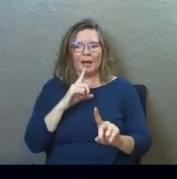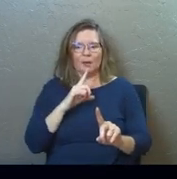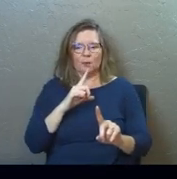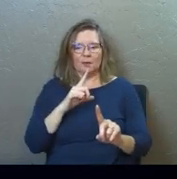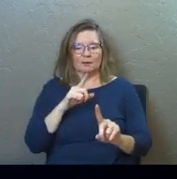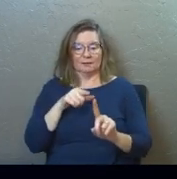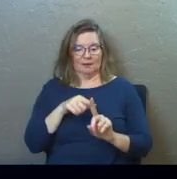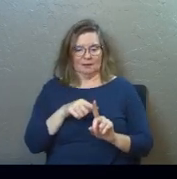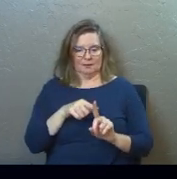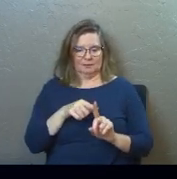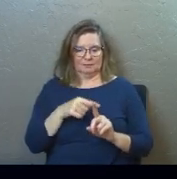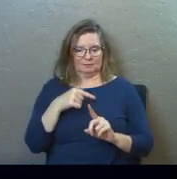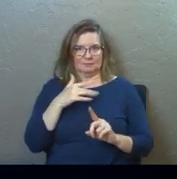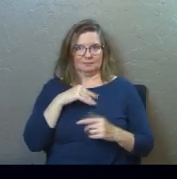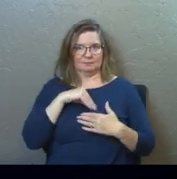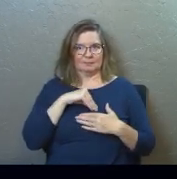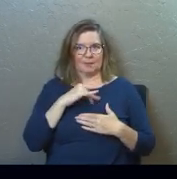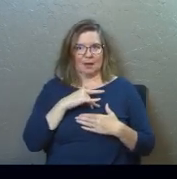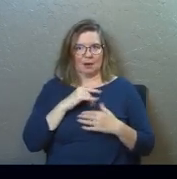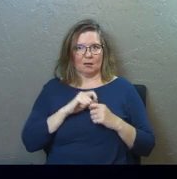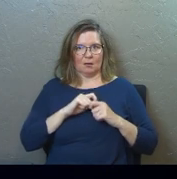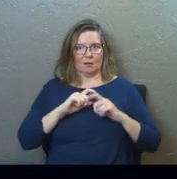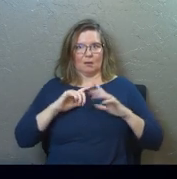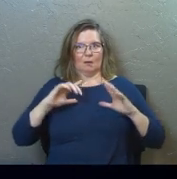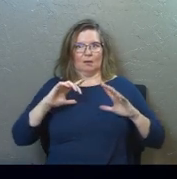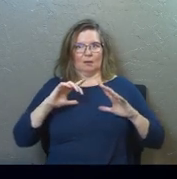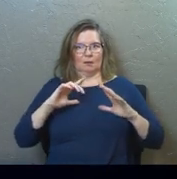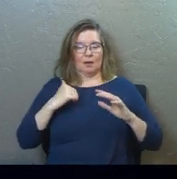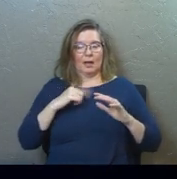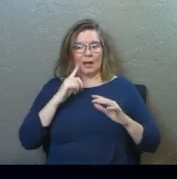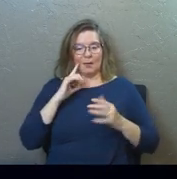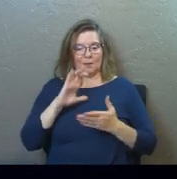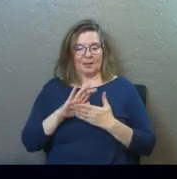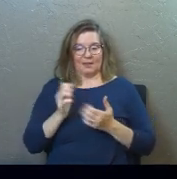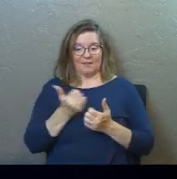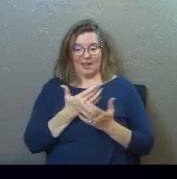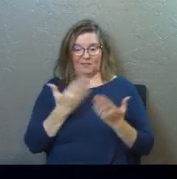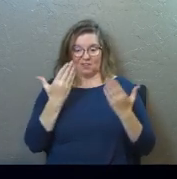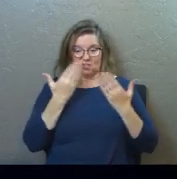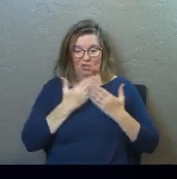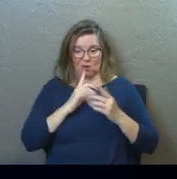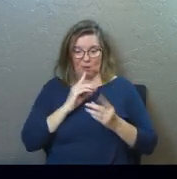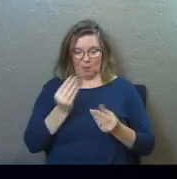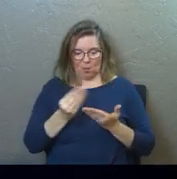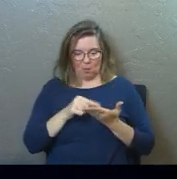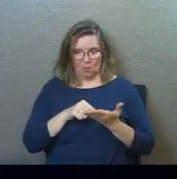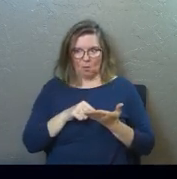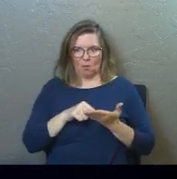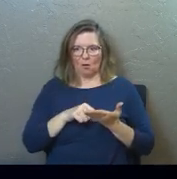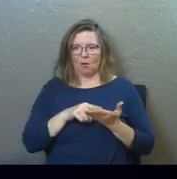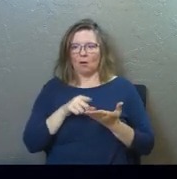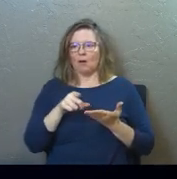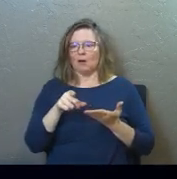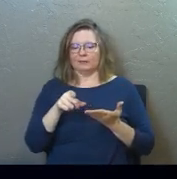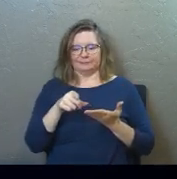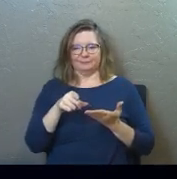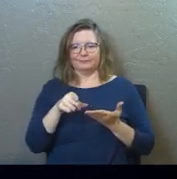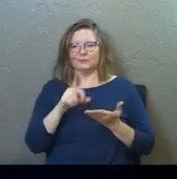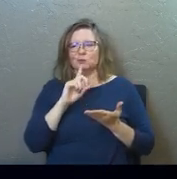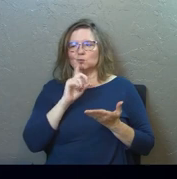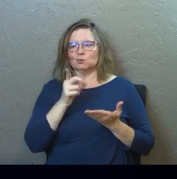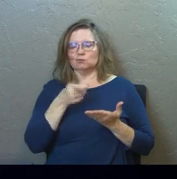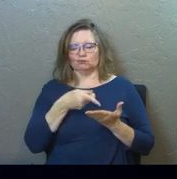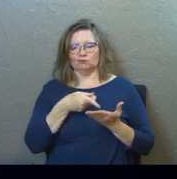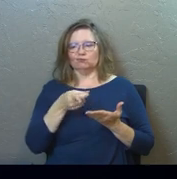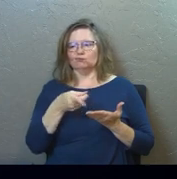magnetize that to my heart. And I'm going to believe every dark report that's ever going to go past me about you.